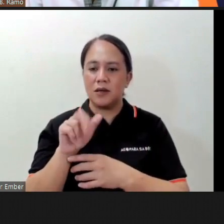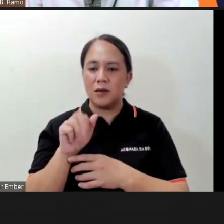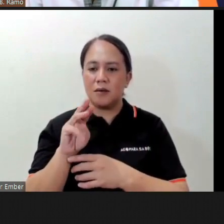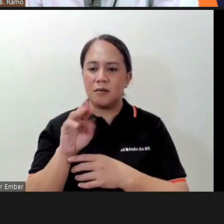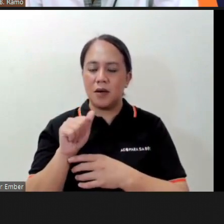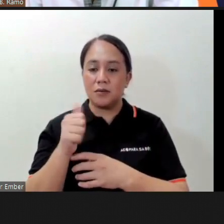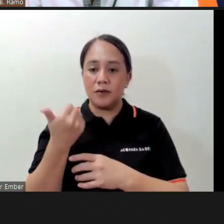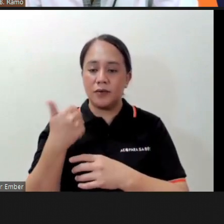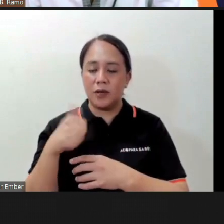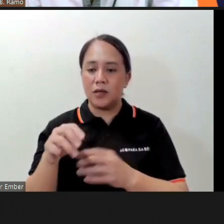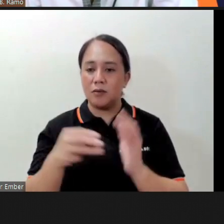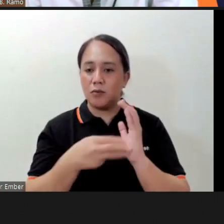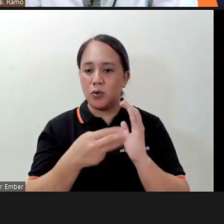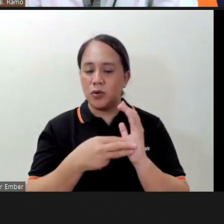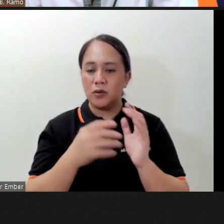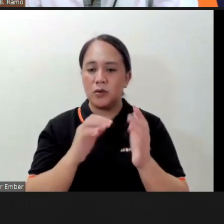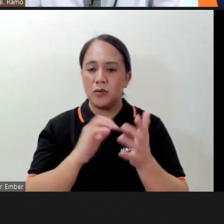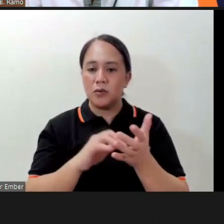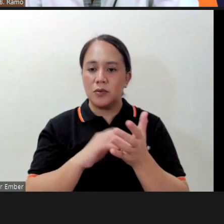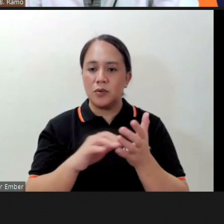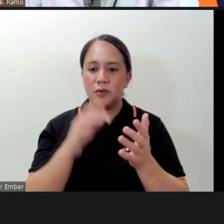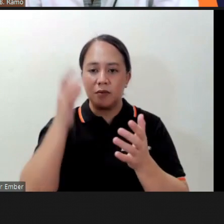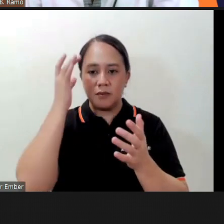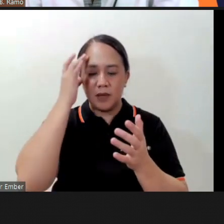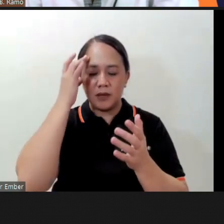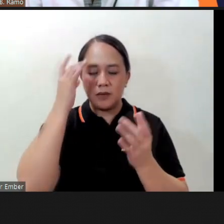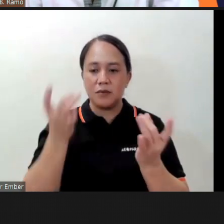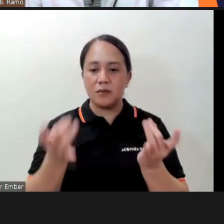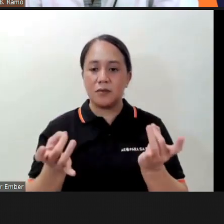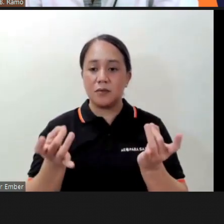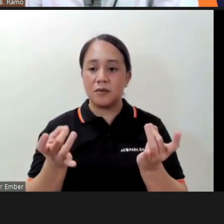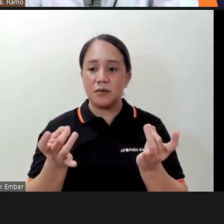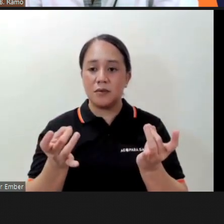you have any modules to practice mindfulness meditations